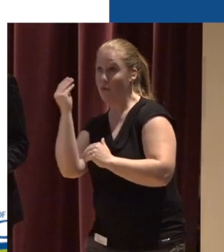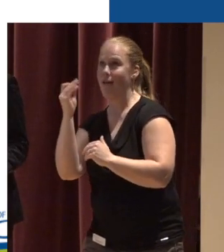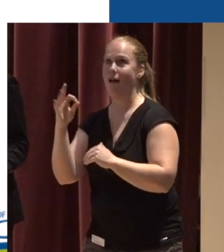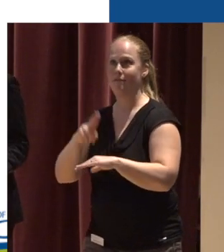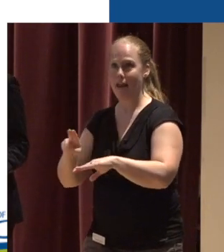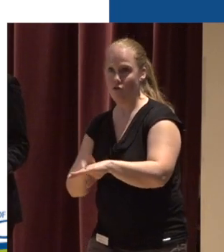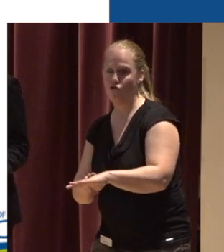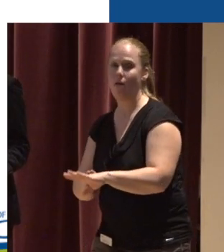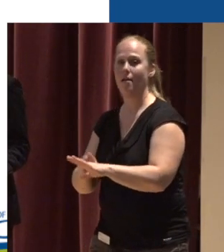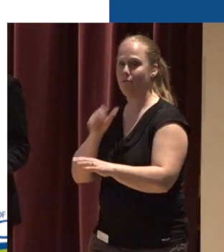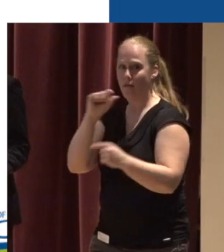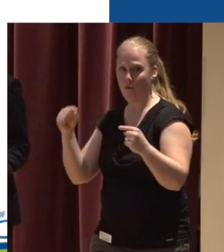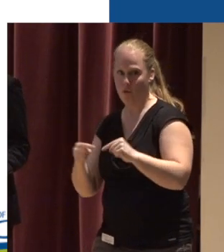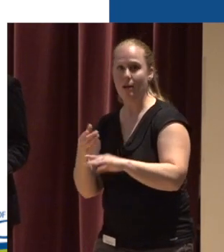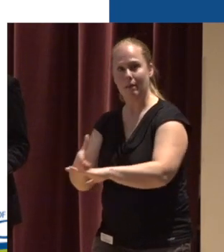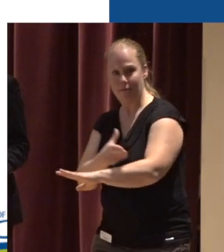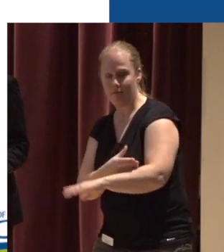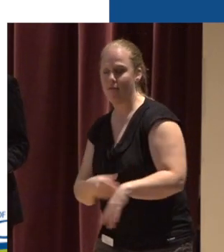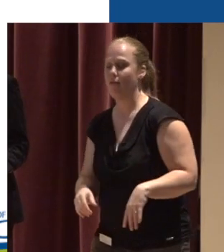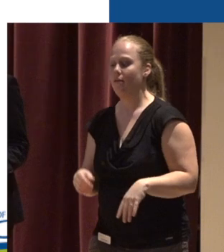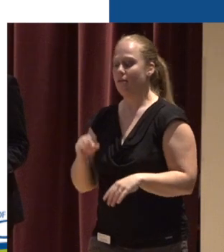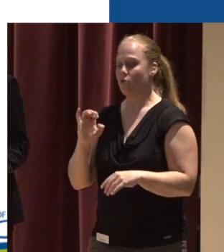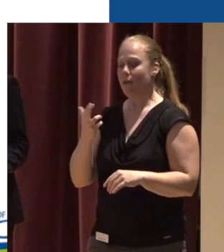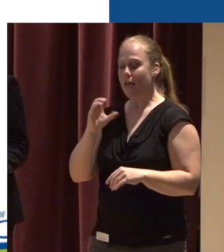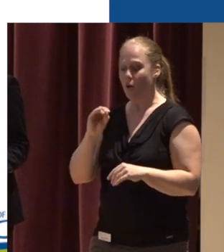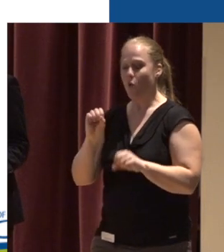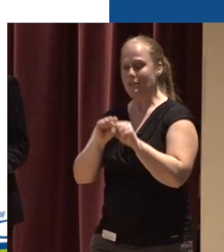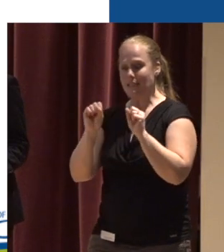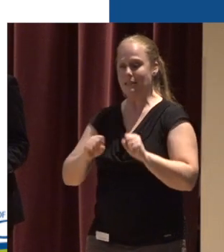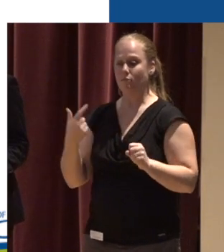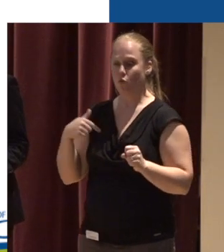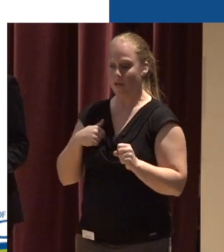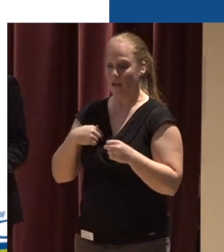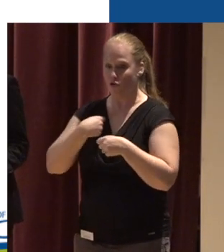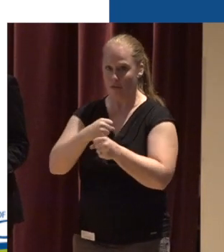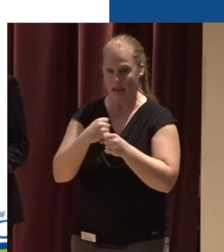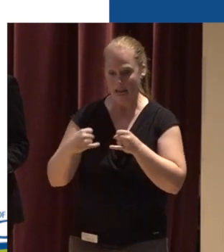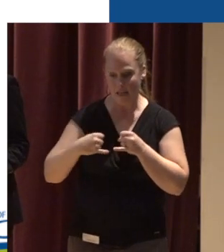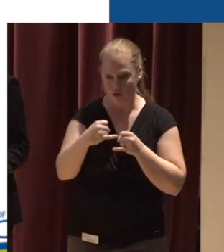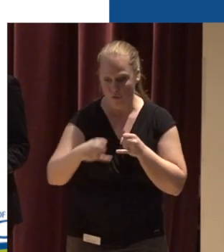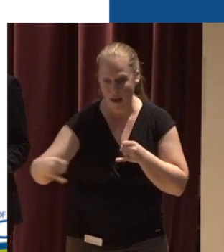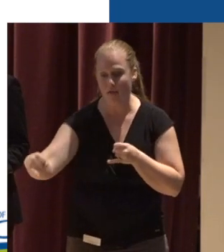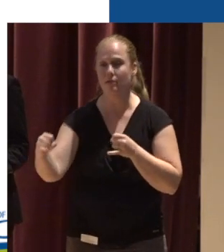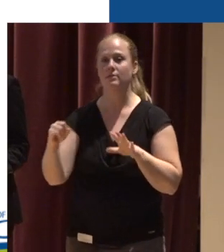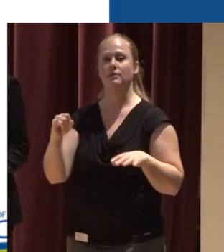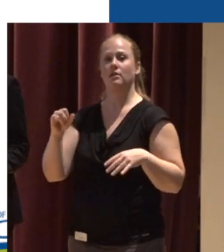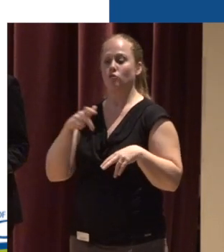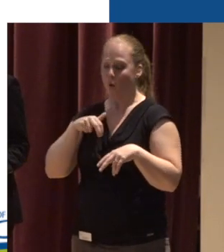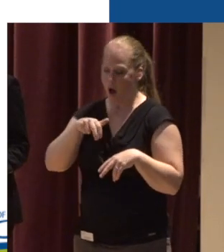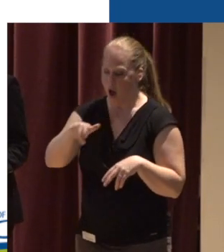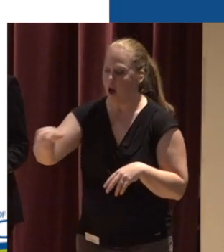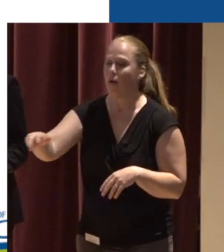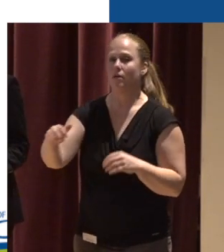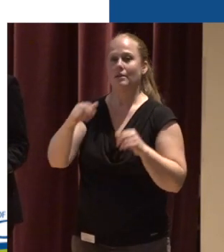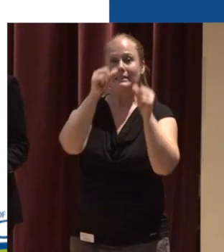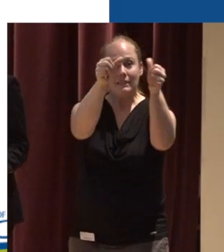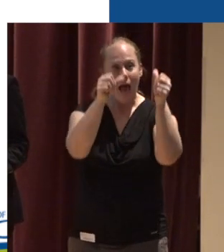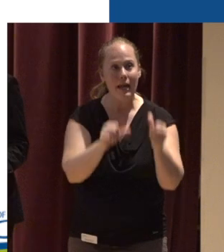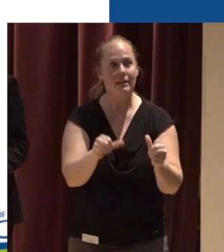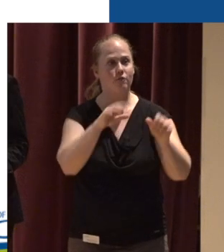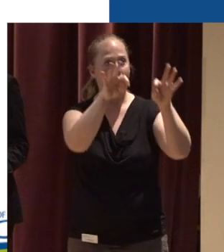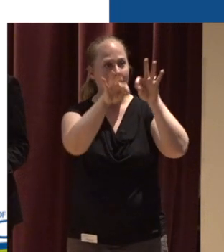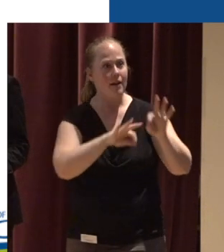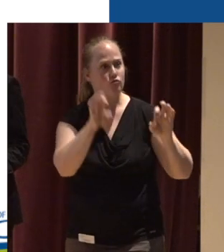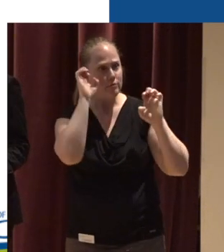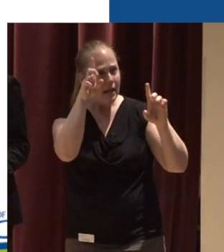So, we are in the ecosystems creating trails, educational signage And really building up an opportunity for you to